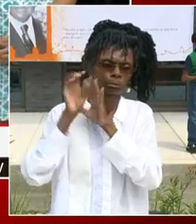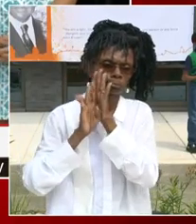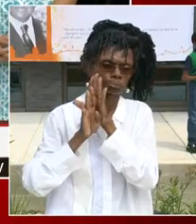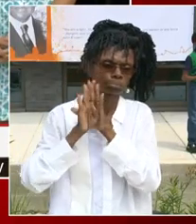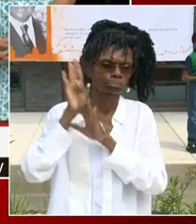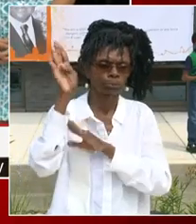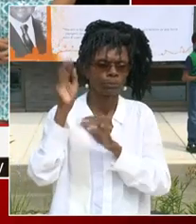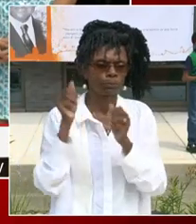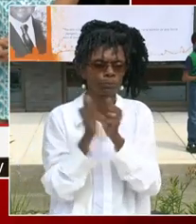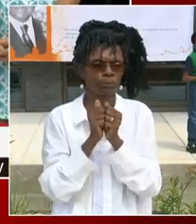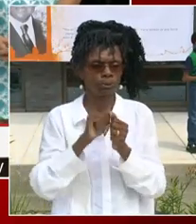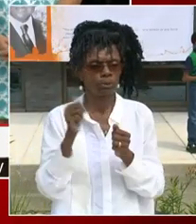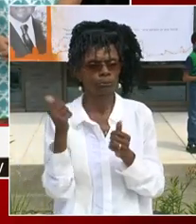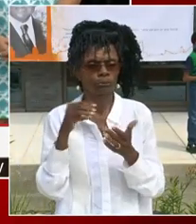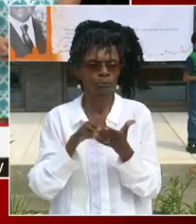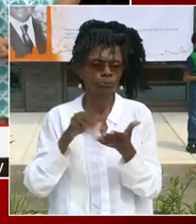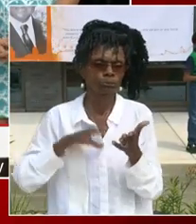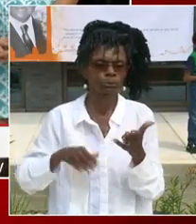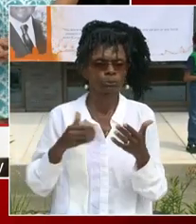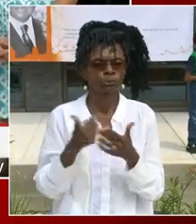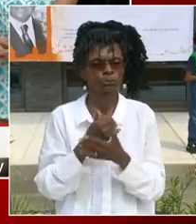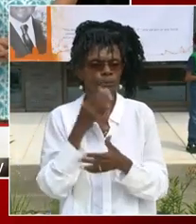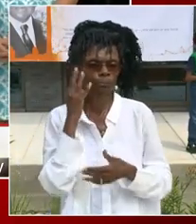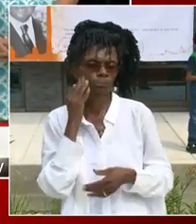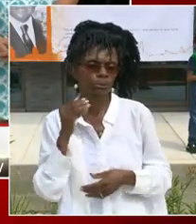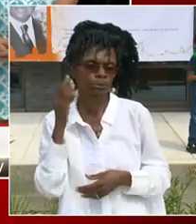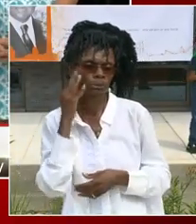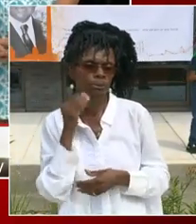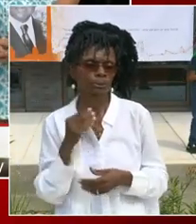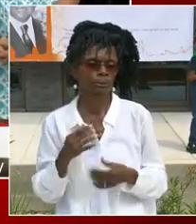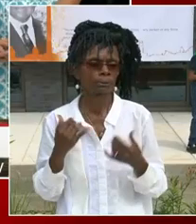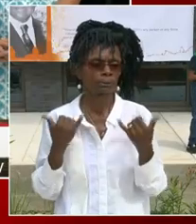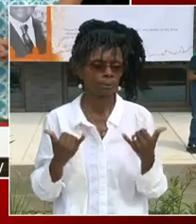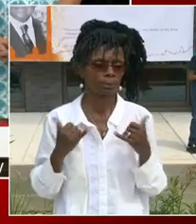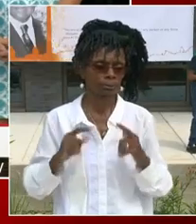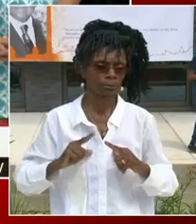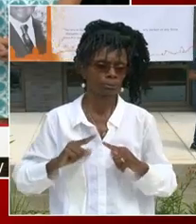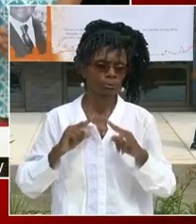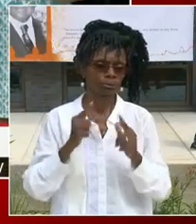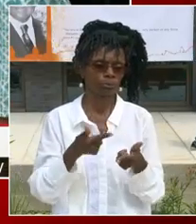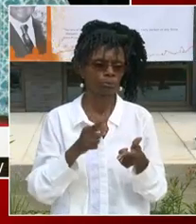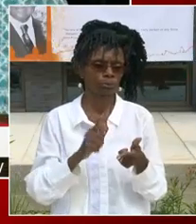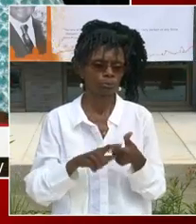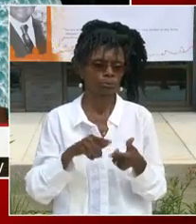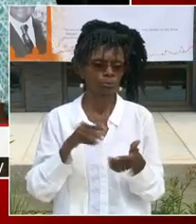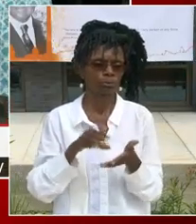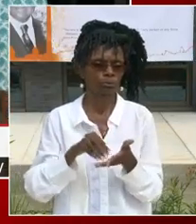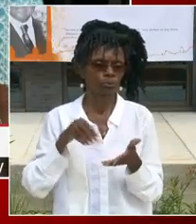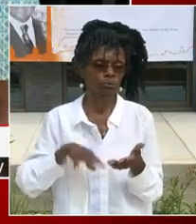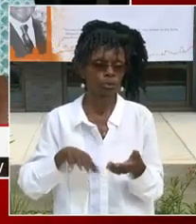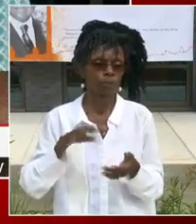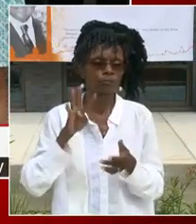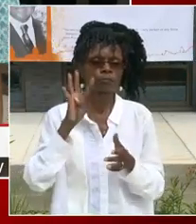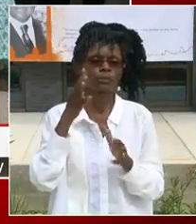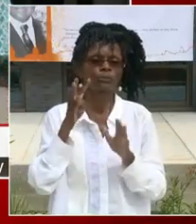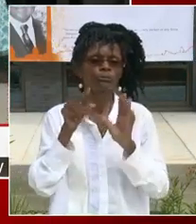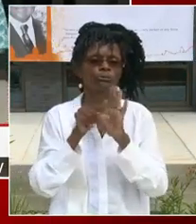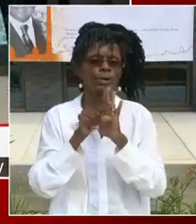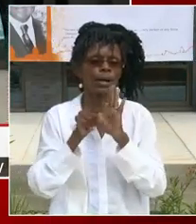And now I am proud to welcome one of our students, 4th grader Caleb Madden, to introduce our mayor.